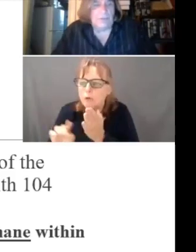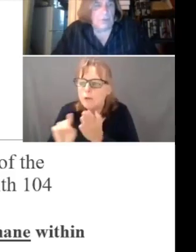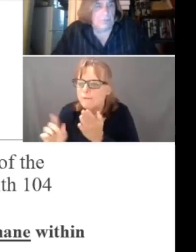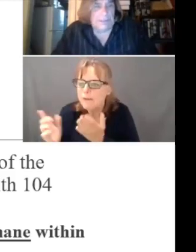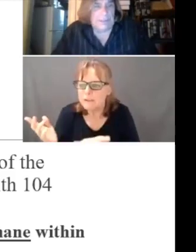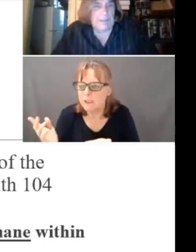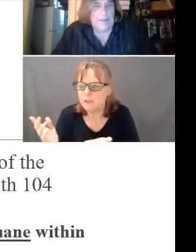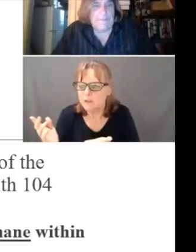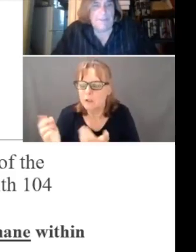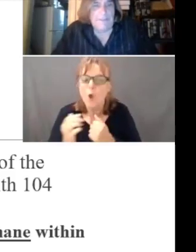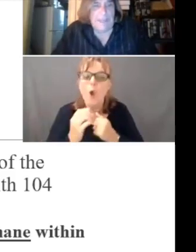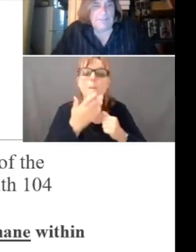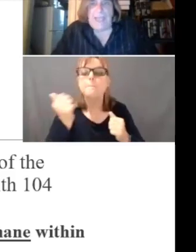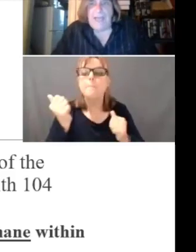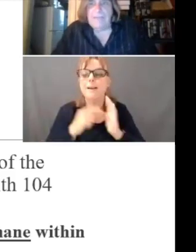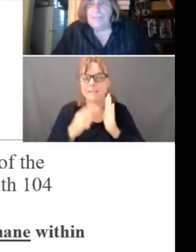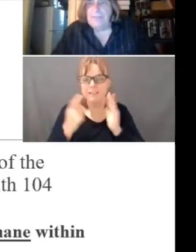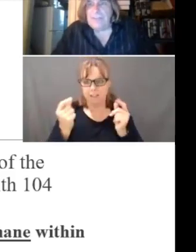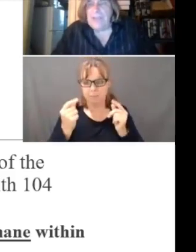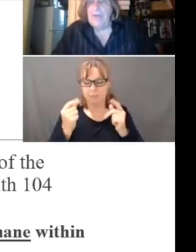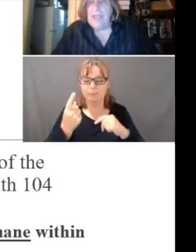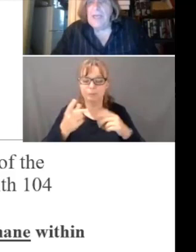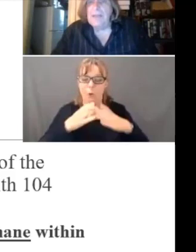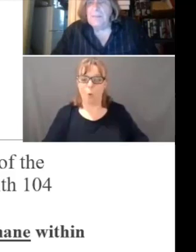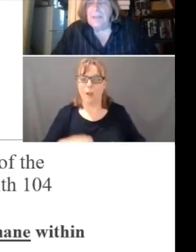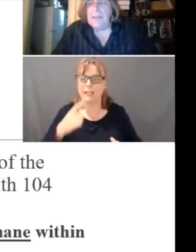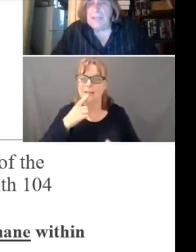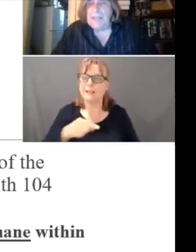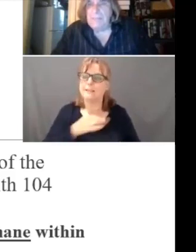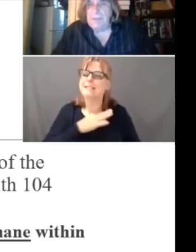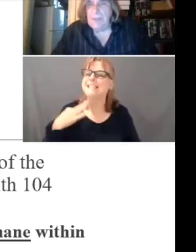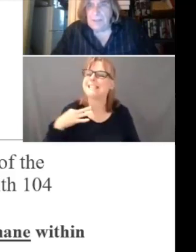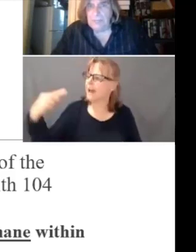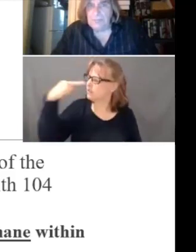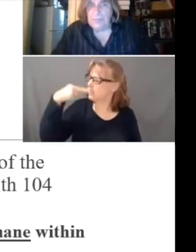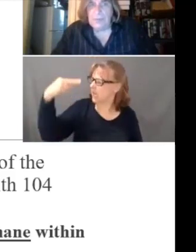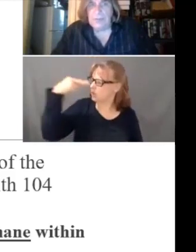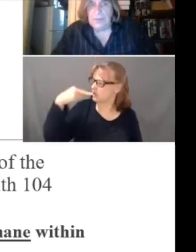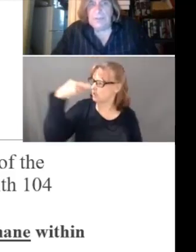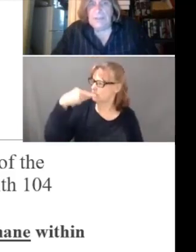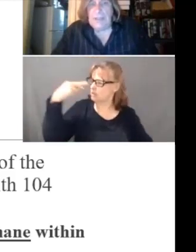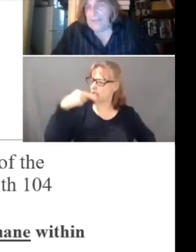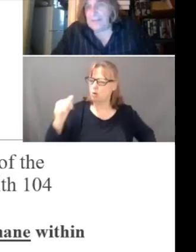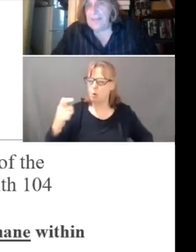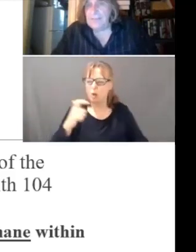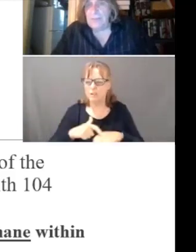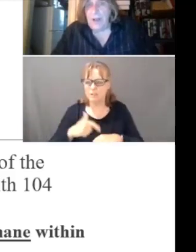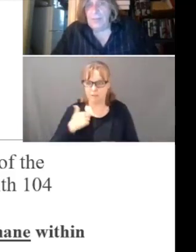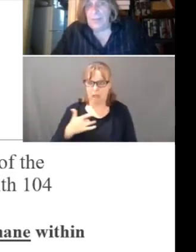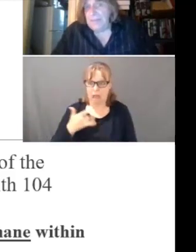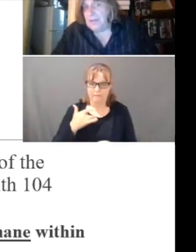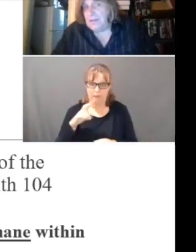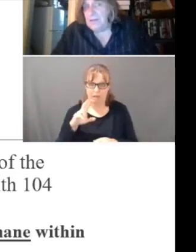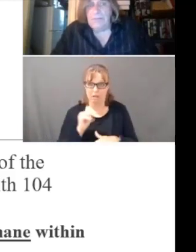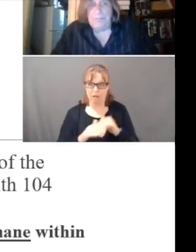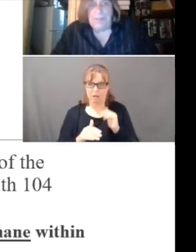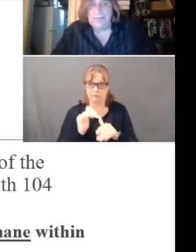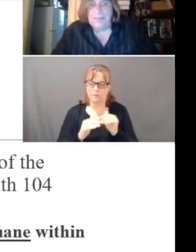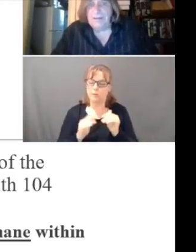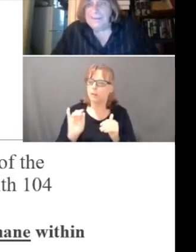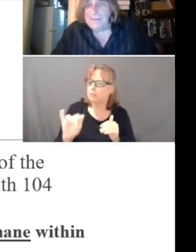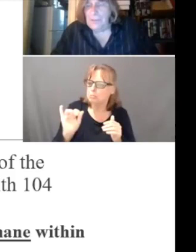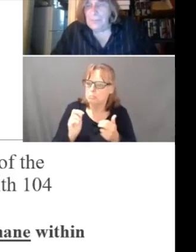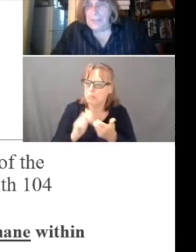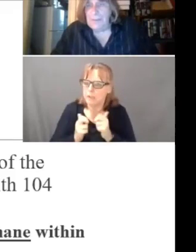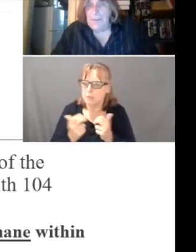client who told me that staff kept staring at him and made him feel uncomfortable. I think that's a problem. I think it could even be